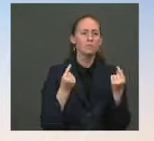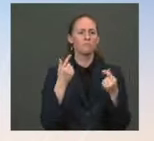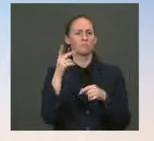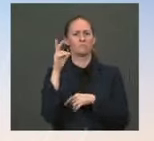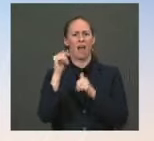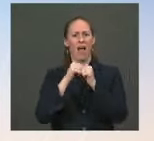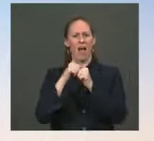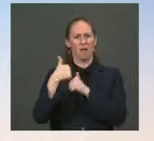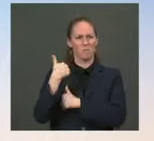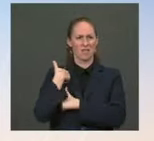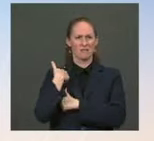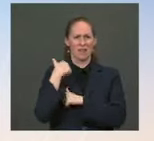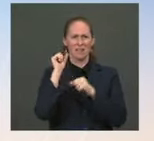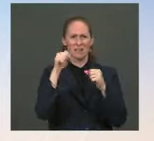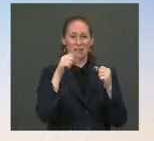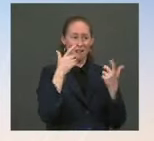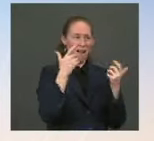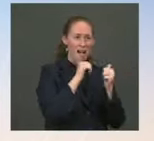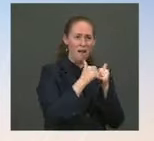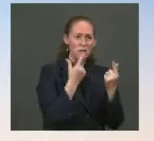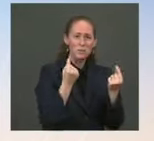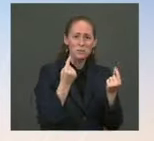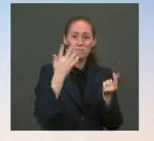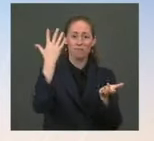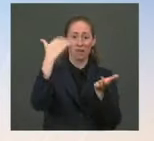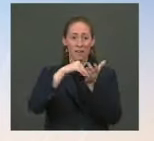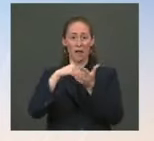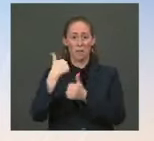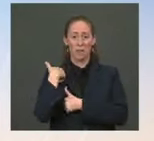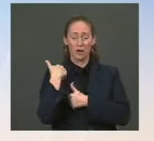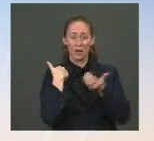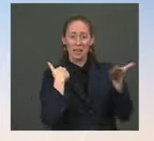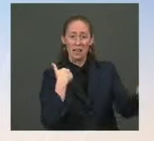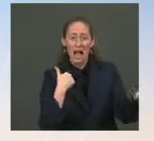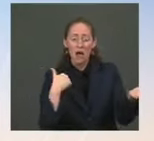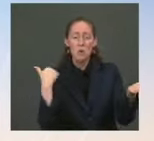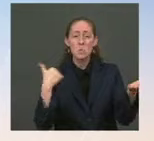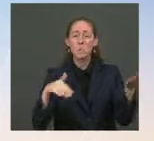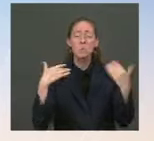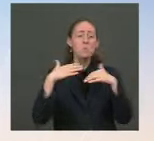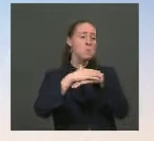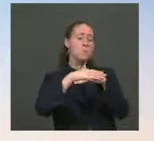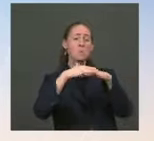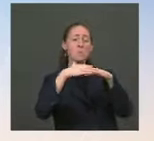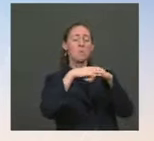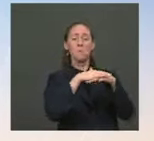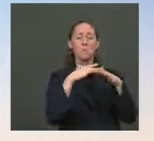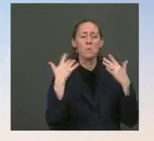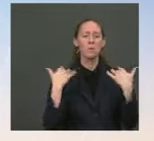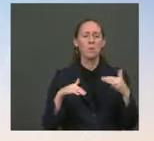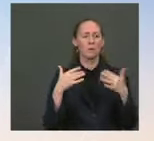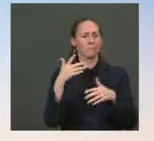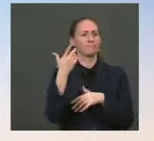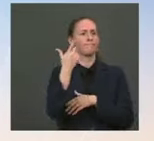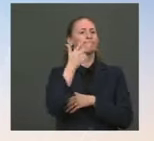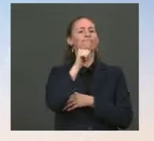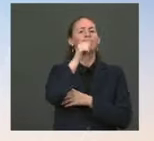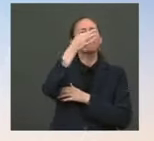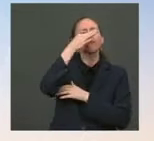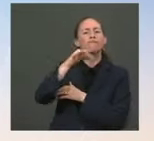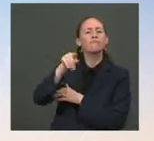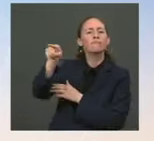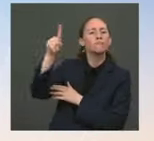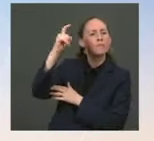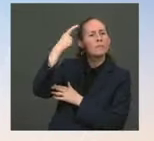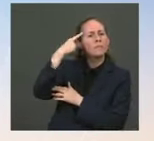troops there protecting Bagram at a distance that was far away from the Capitol and far away from where people from the embassy would be